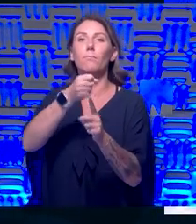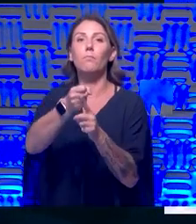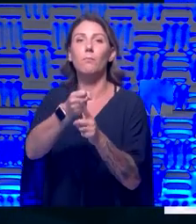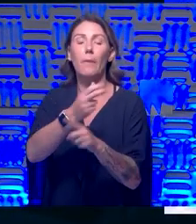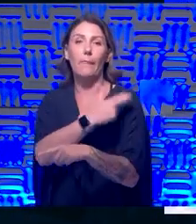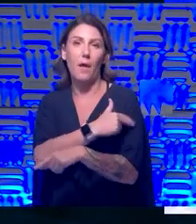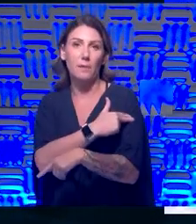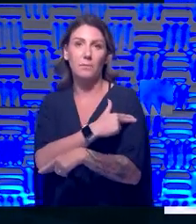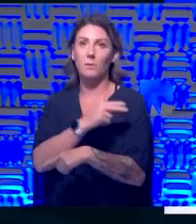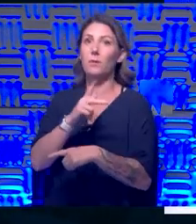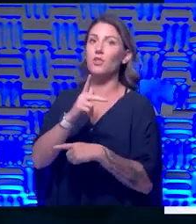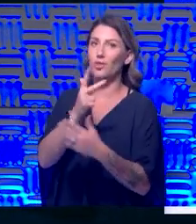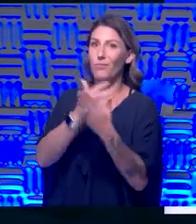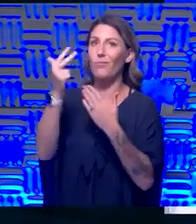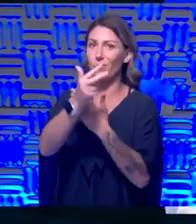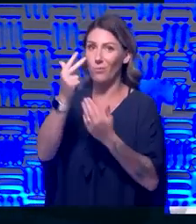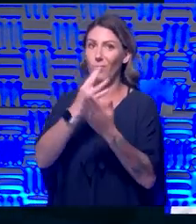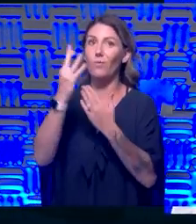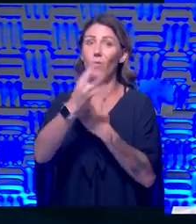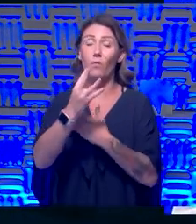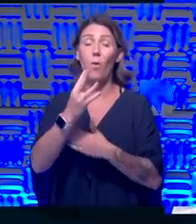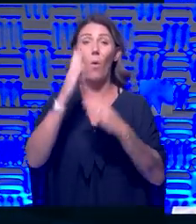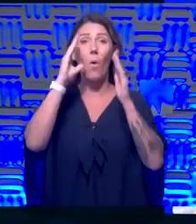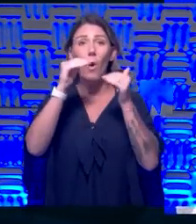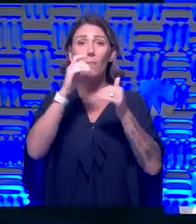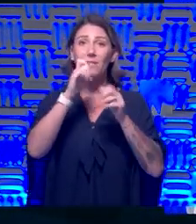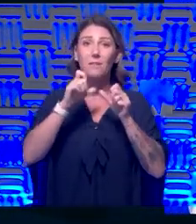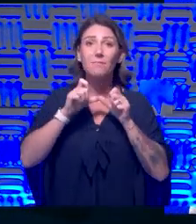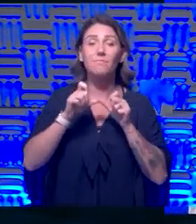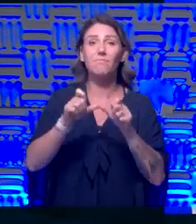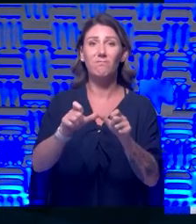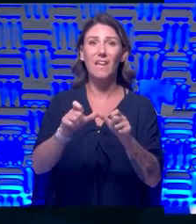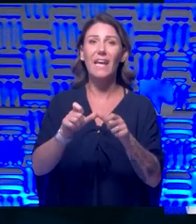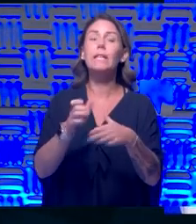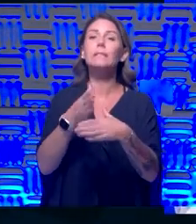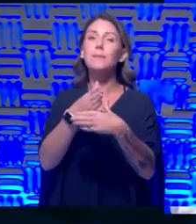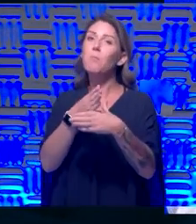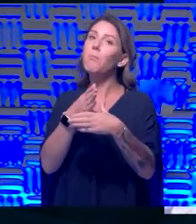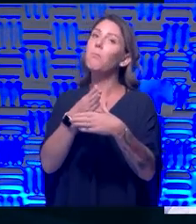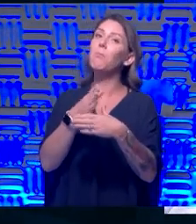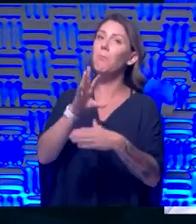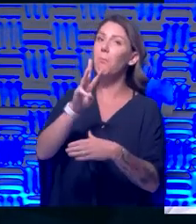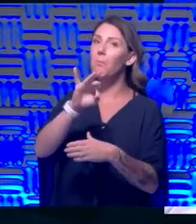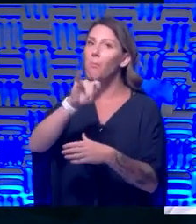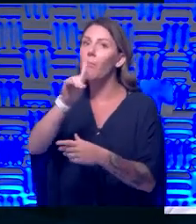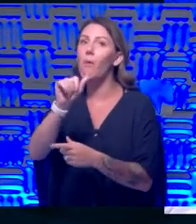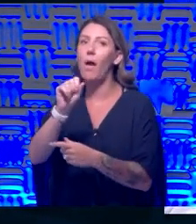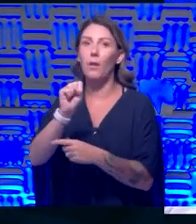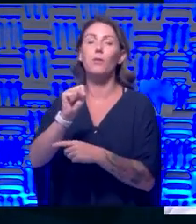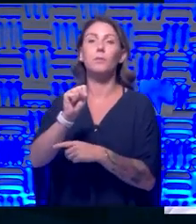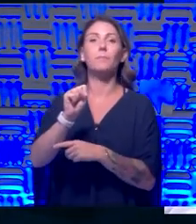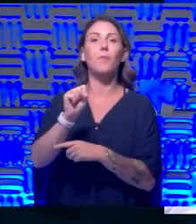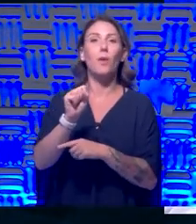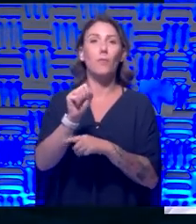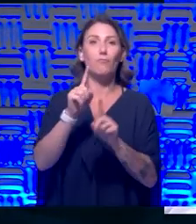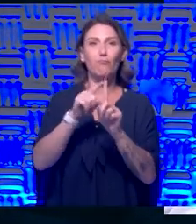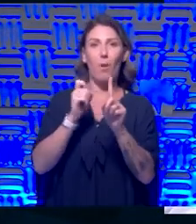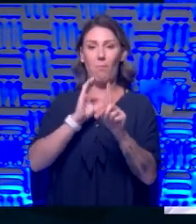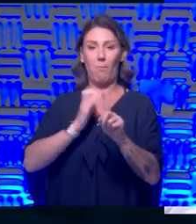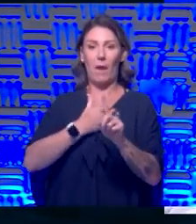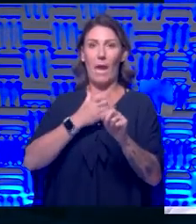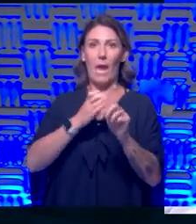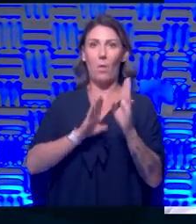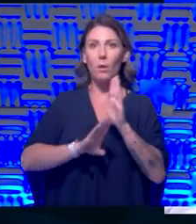Well, let's hope it doesn't keep going in. It's a mild wave so far and we've been, we're still far below our peak of 40 patients. And so I think